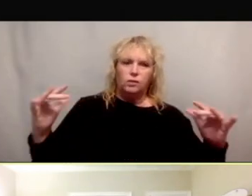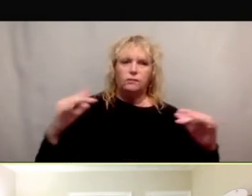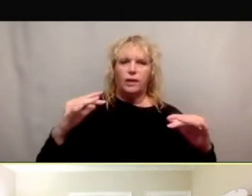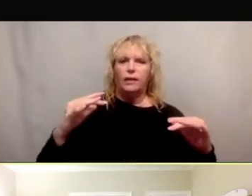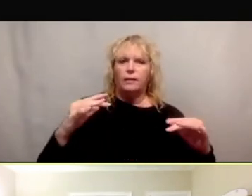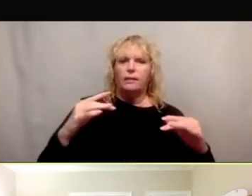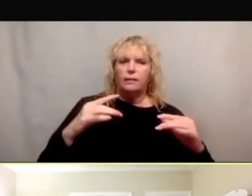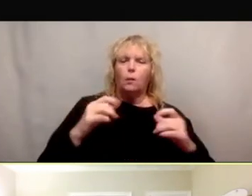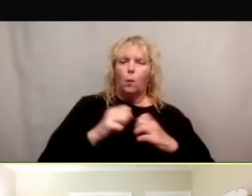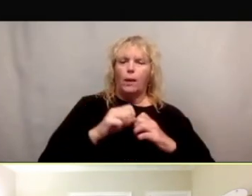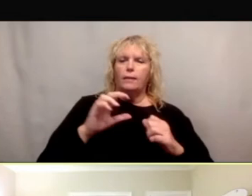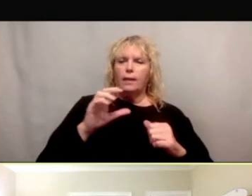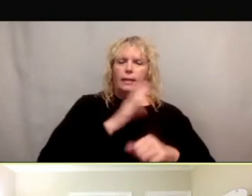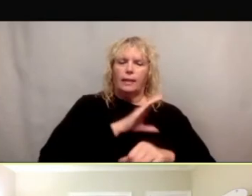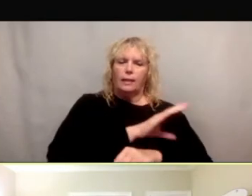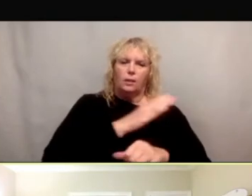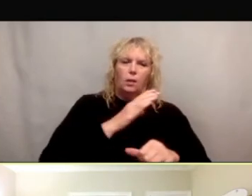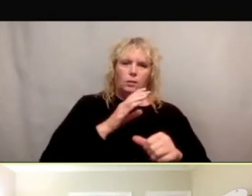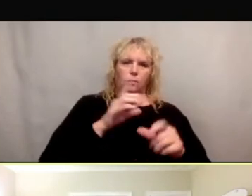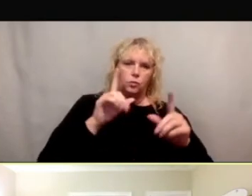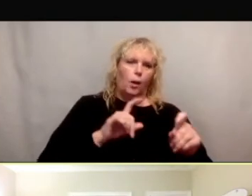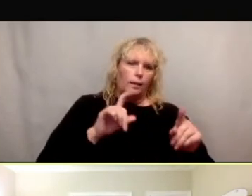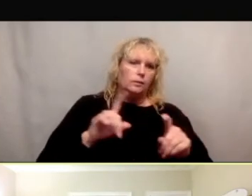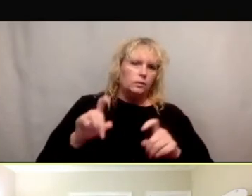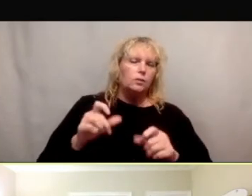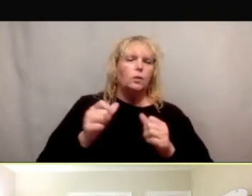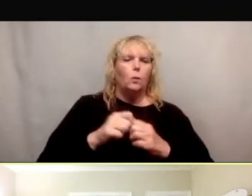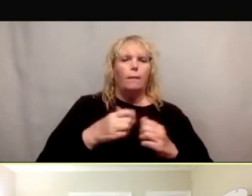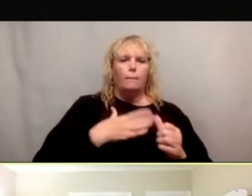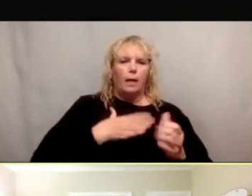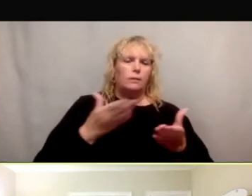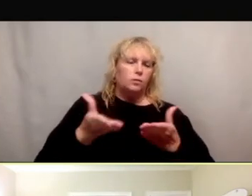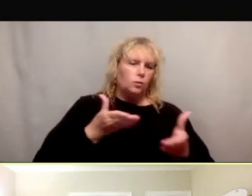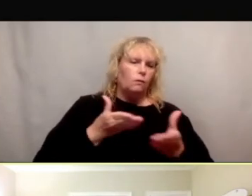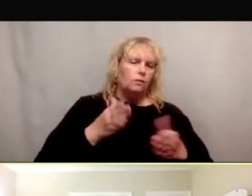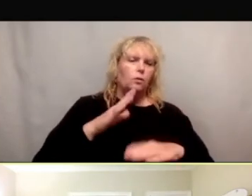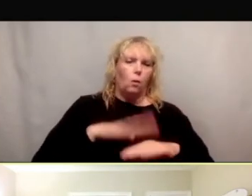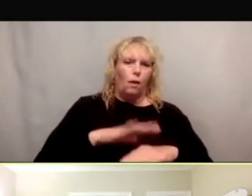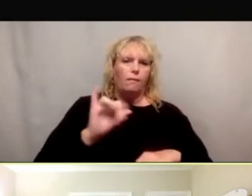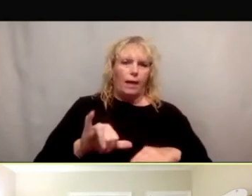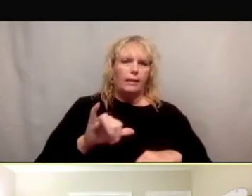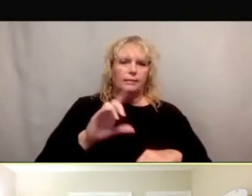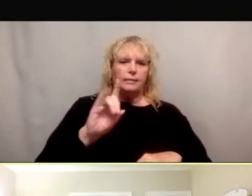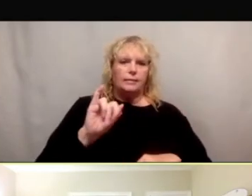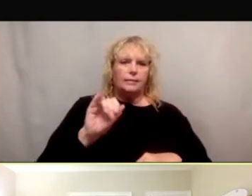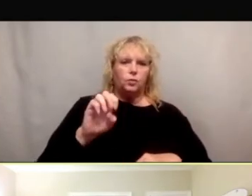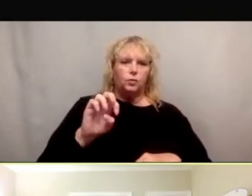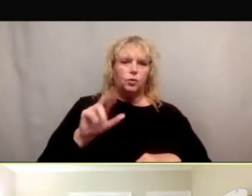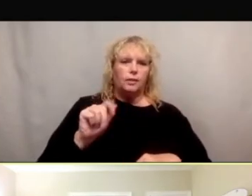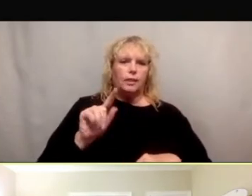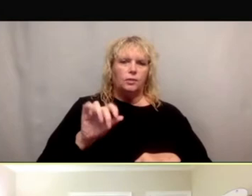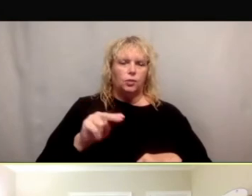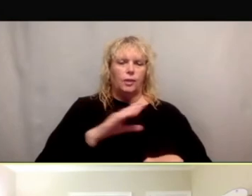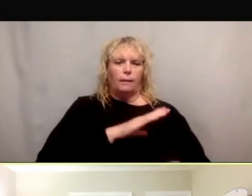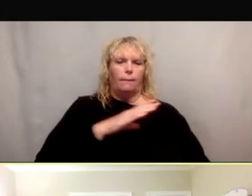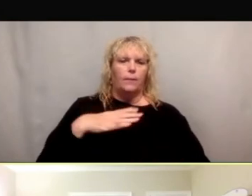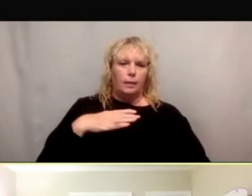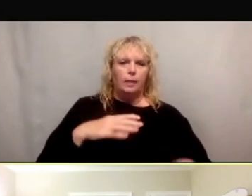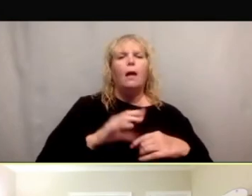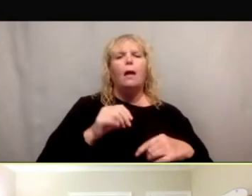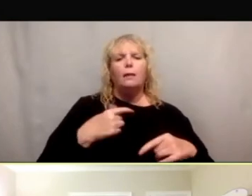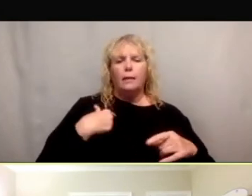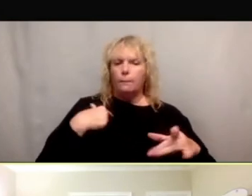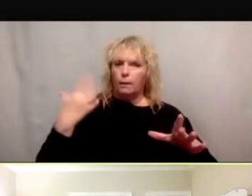participation through my service on dissertation committees. And since then, I've been involved in the topic